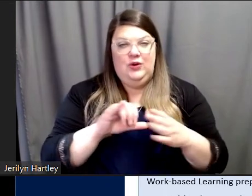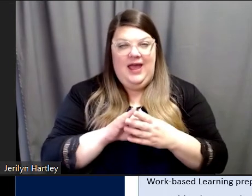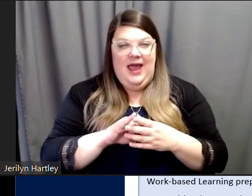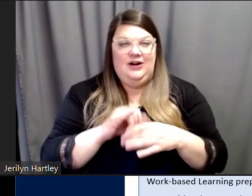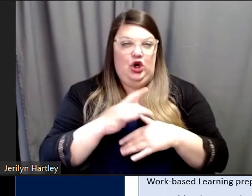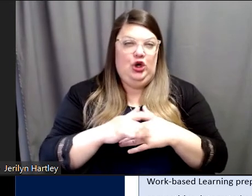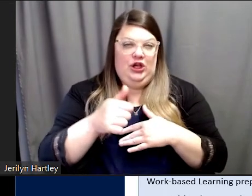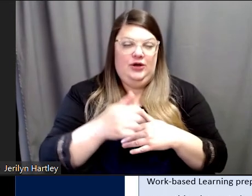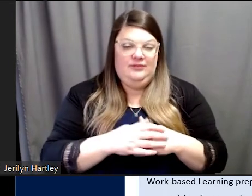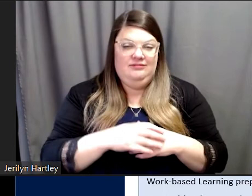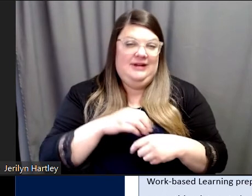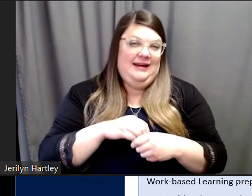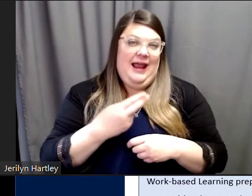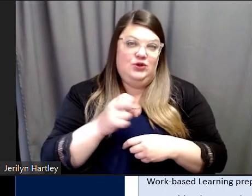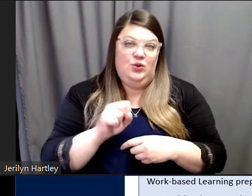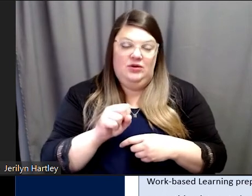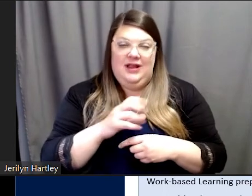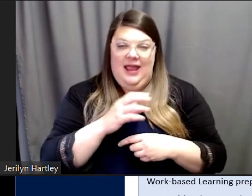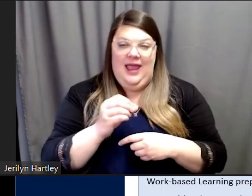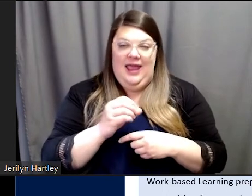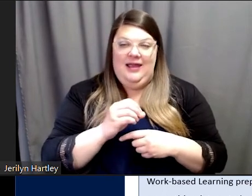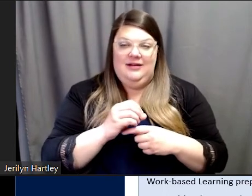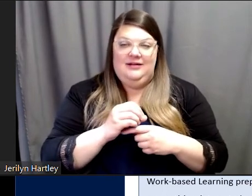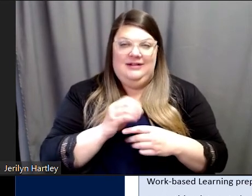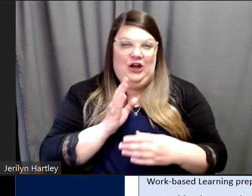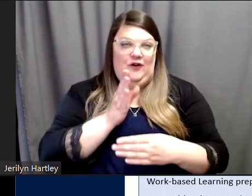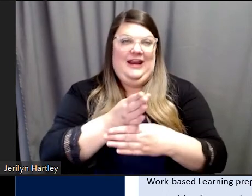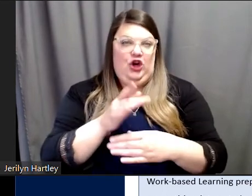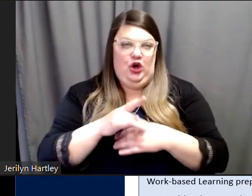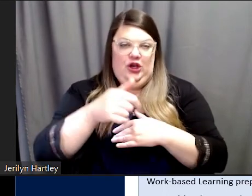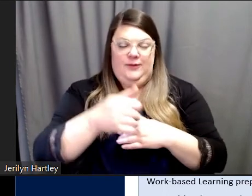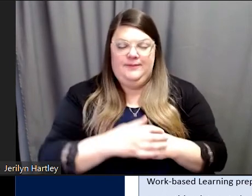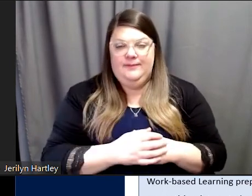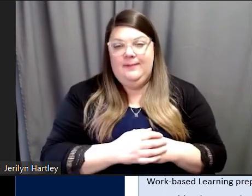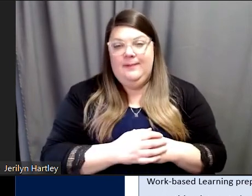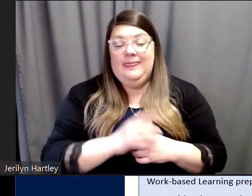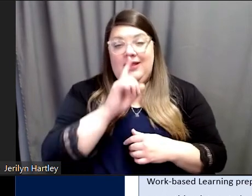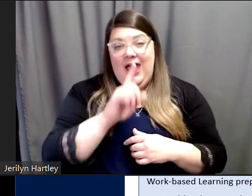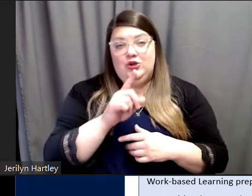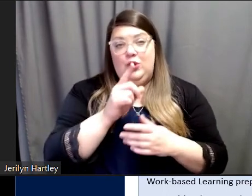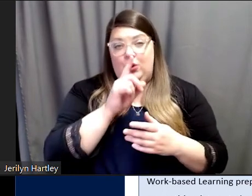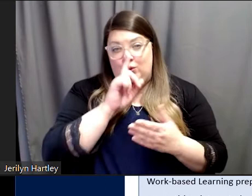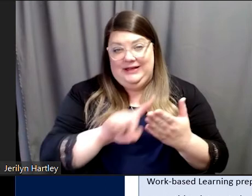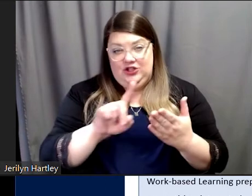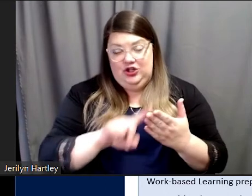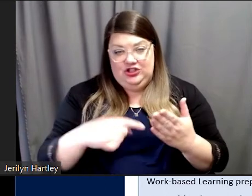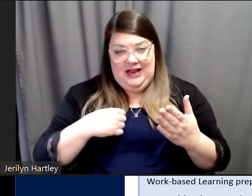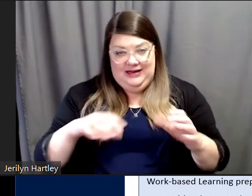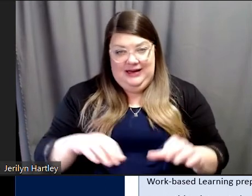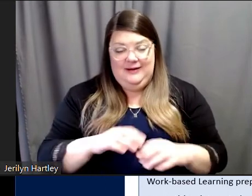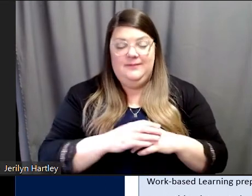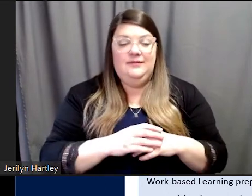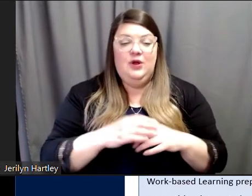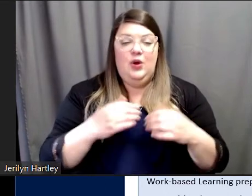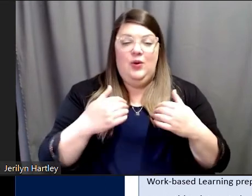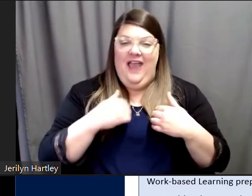in high school and intervene earlier. So the actual research that I did, we